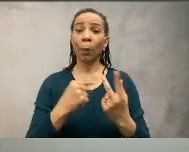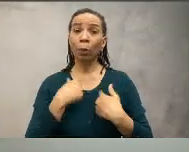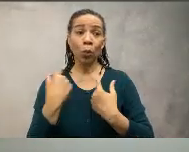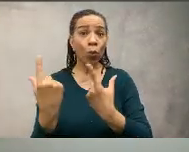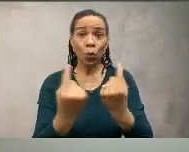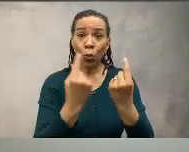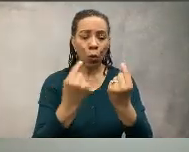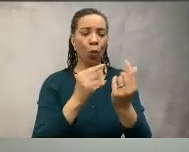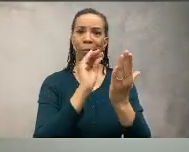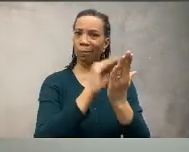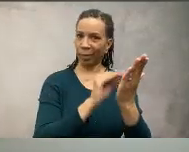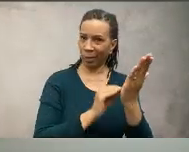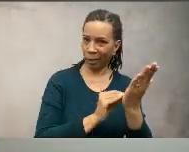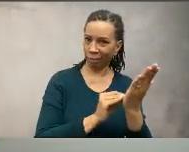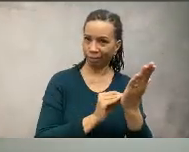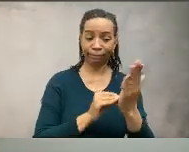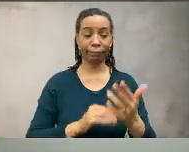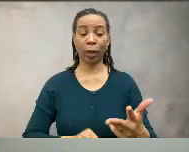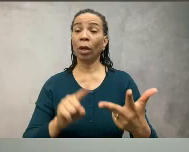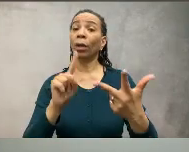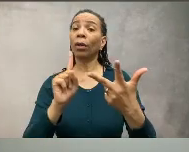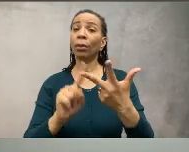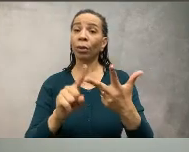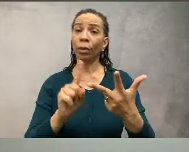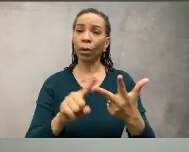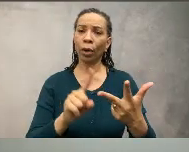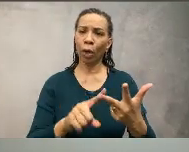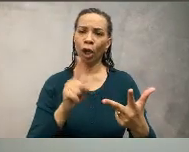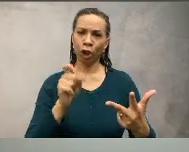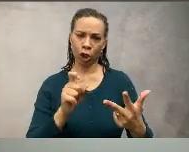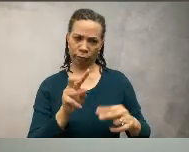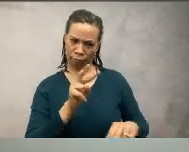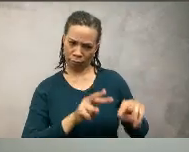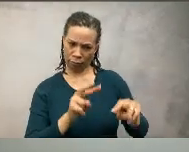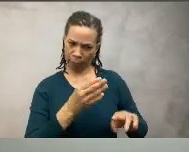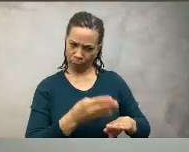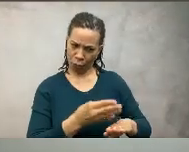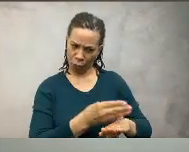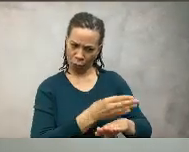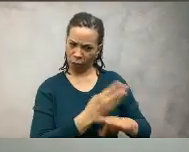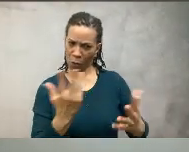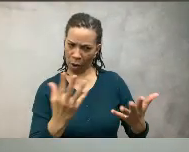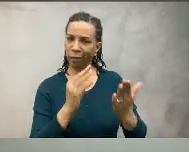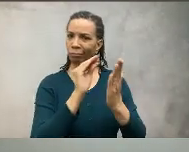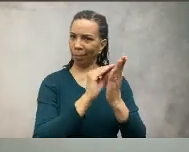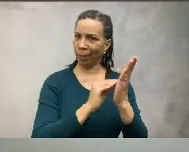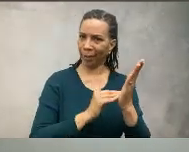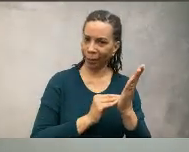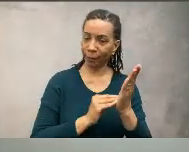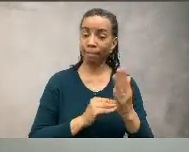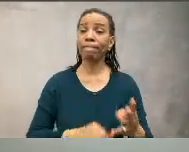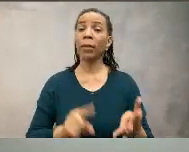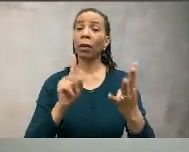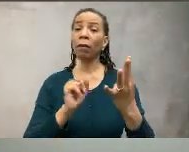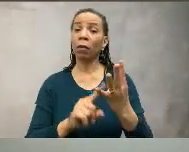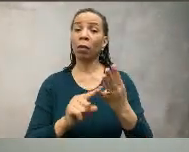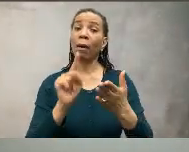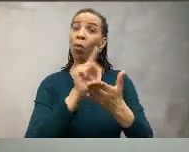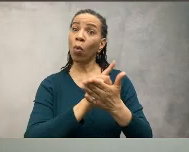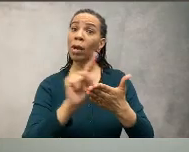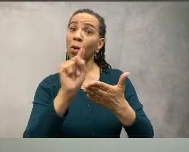The second step is keep records in a diary. The third step is use self-test to measure your progress.